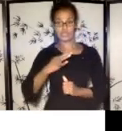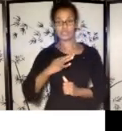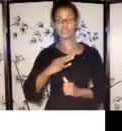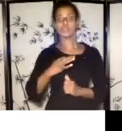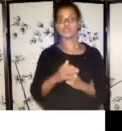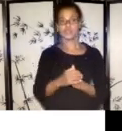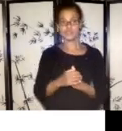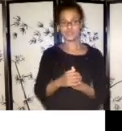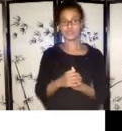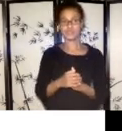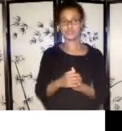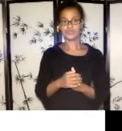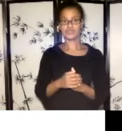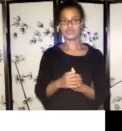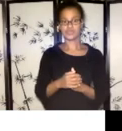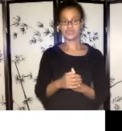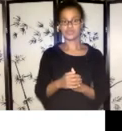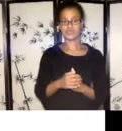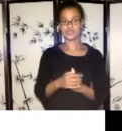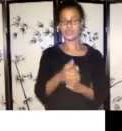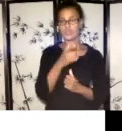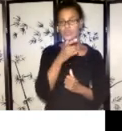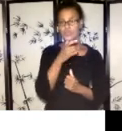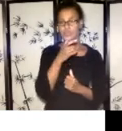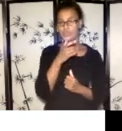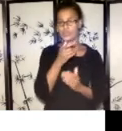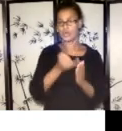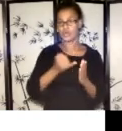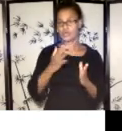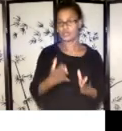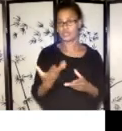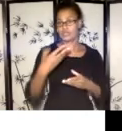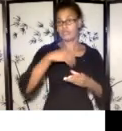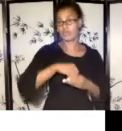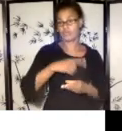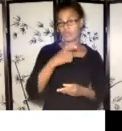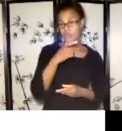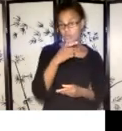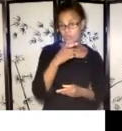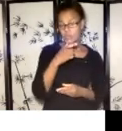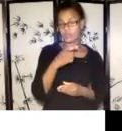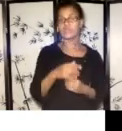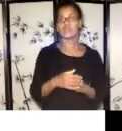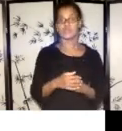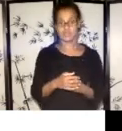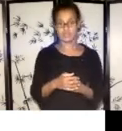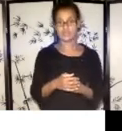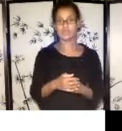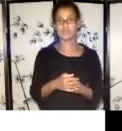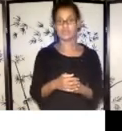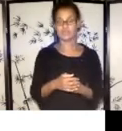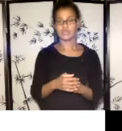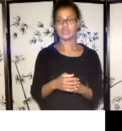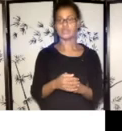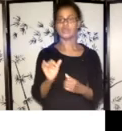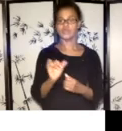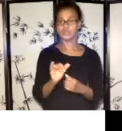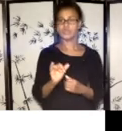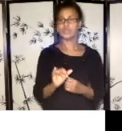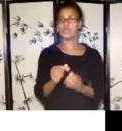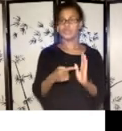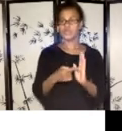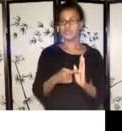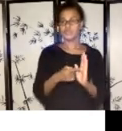Participate, like who are your participating artists, examples that show artists work within the community